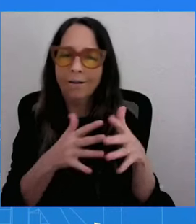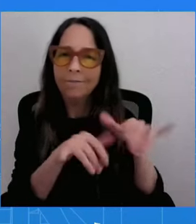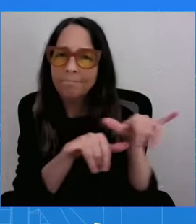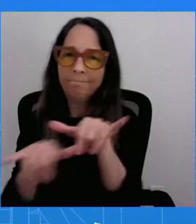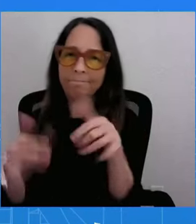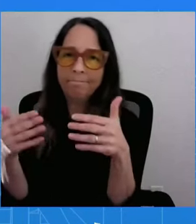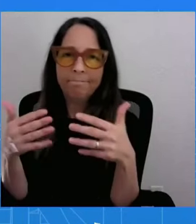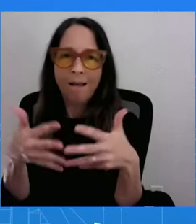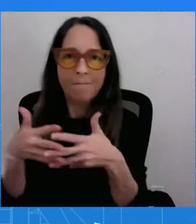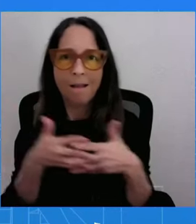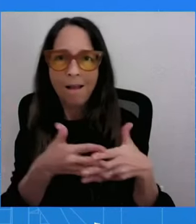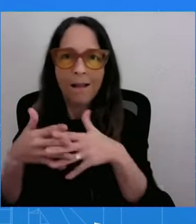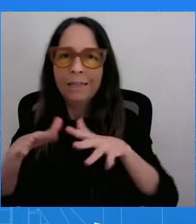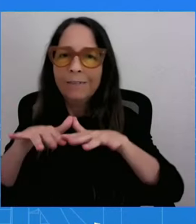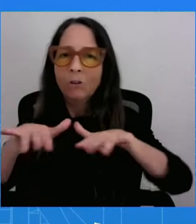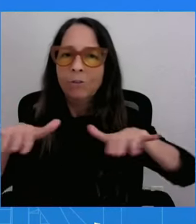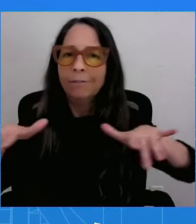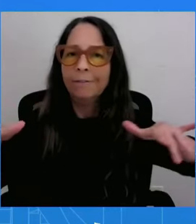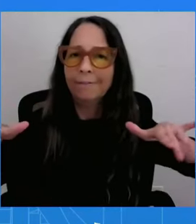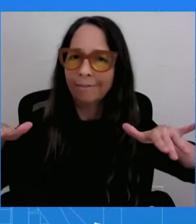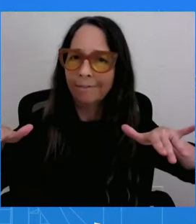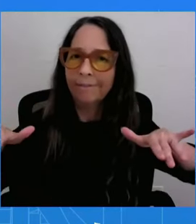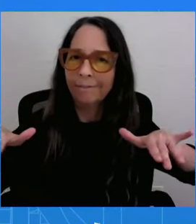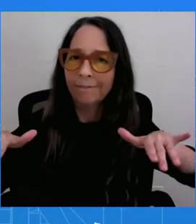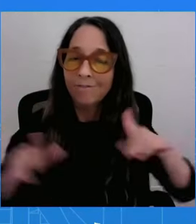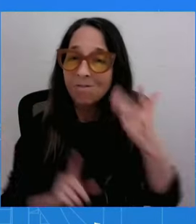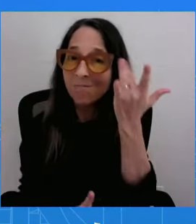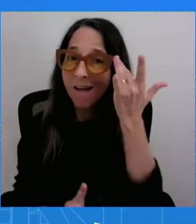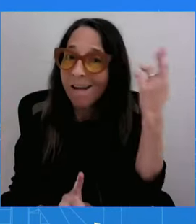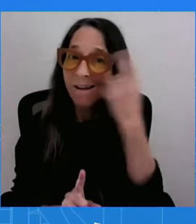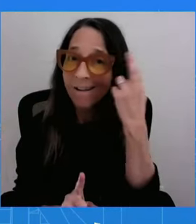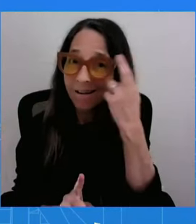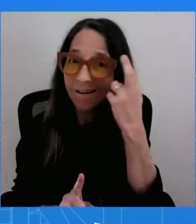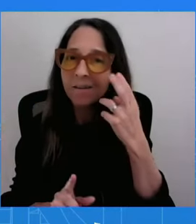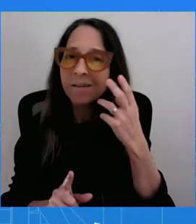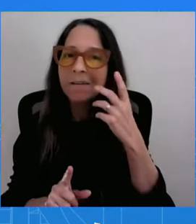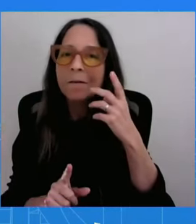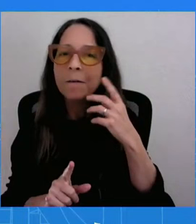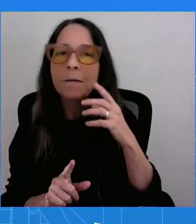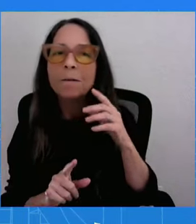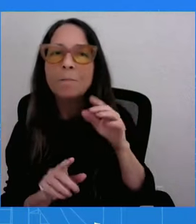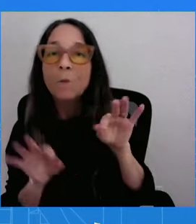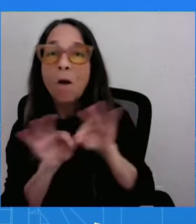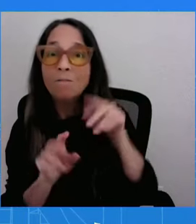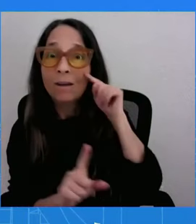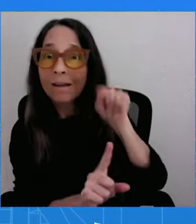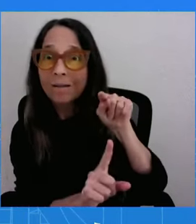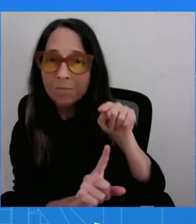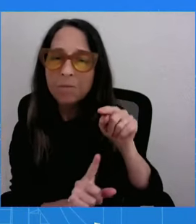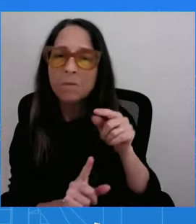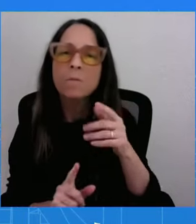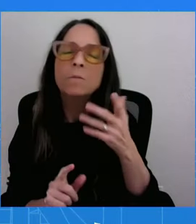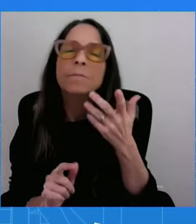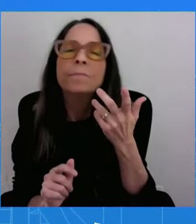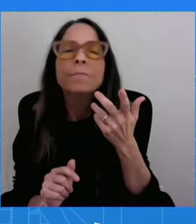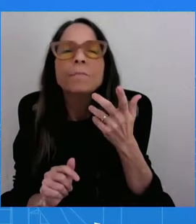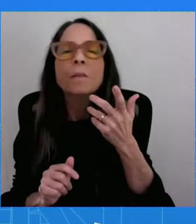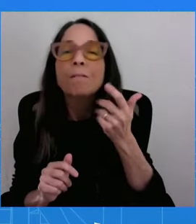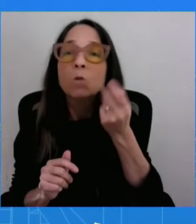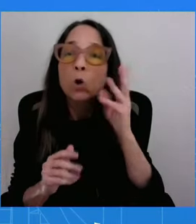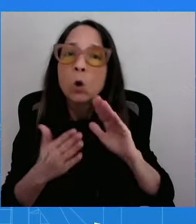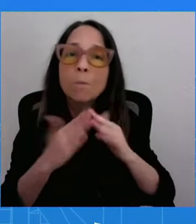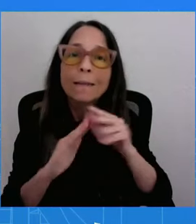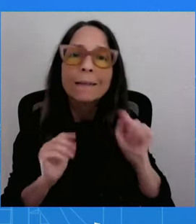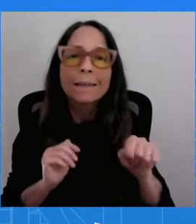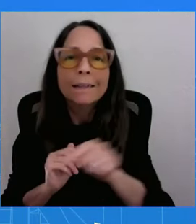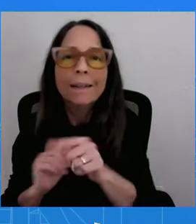him to have certain communities who have felt like they've been left behind to have a seat at the table. That's what this president has been able to